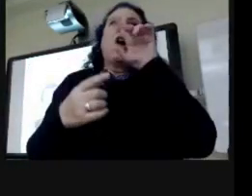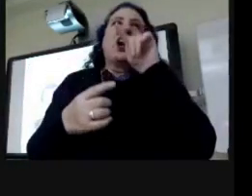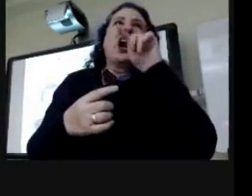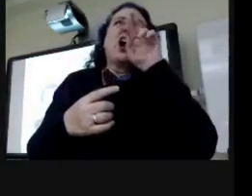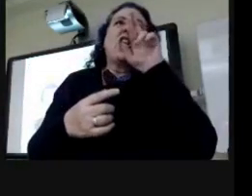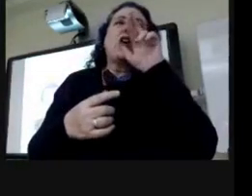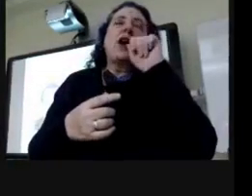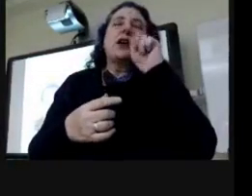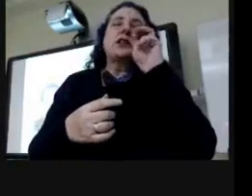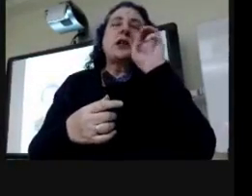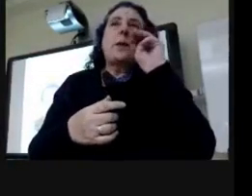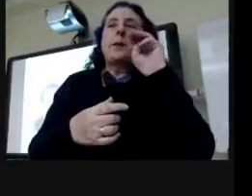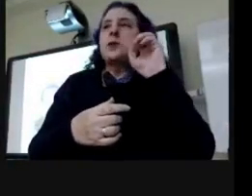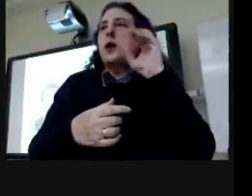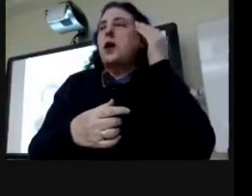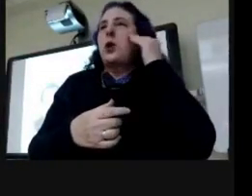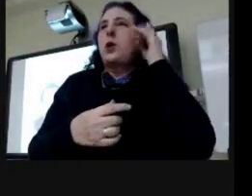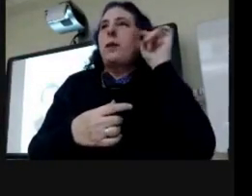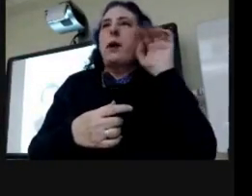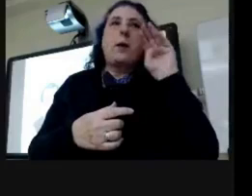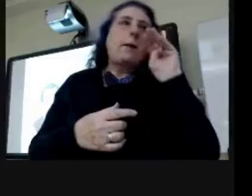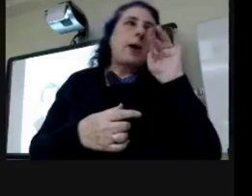miasma as being a,